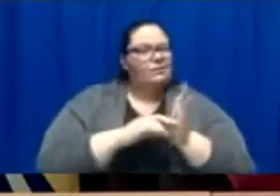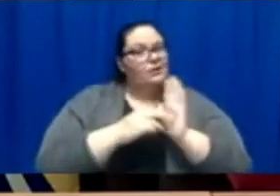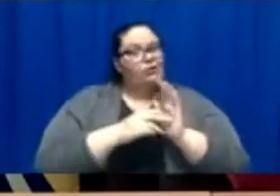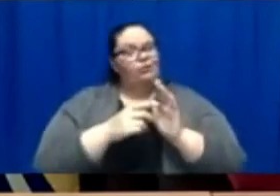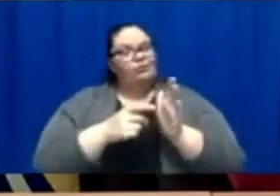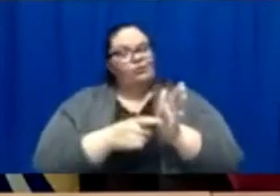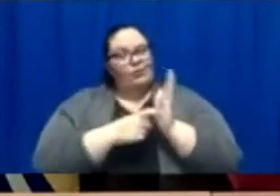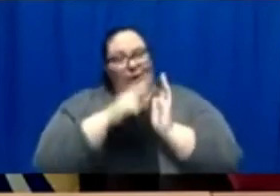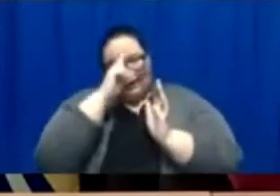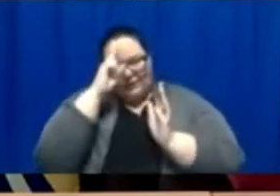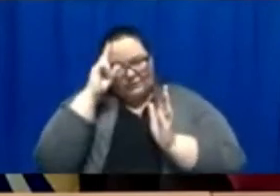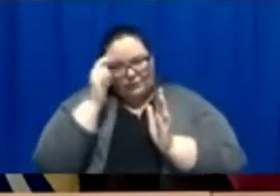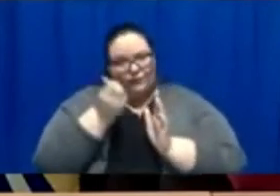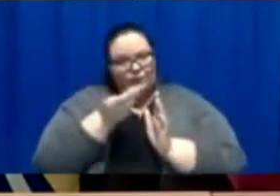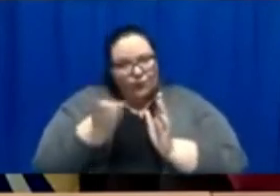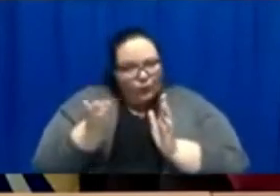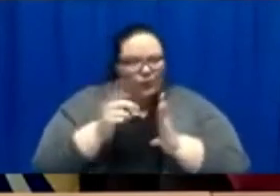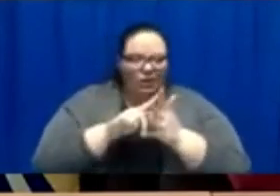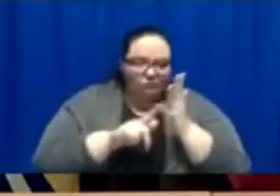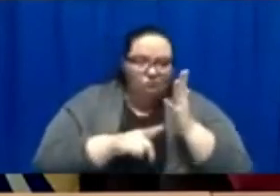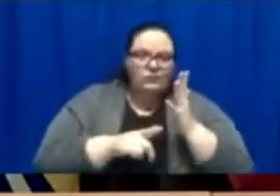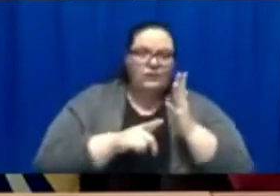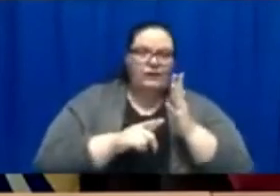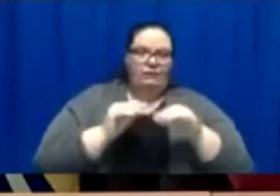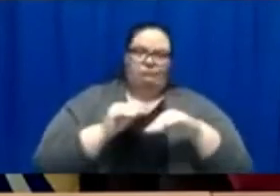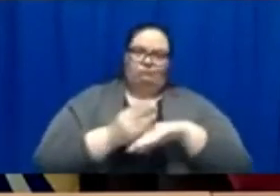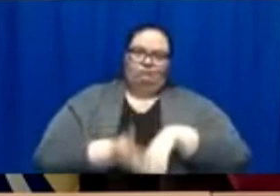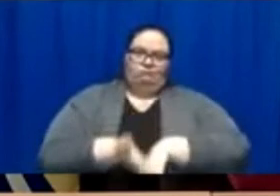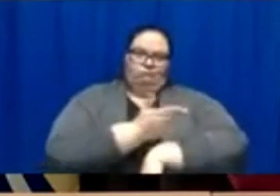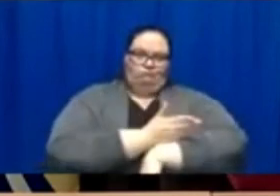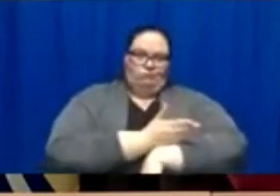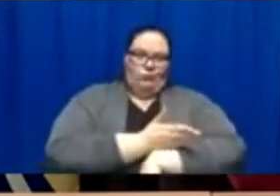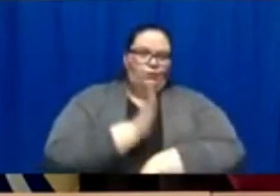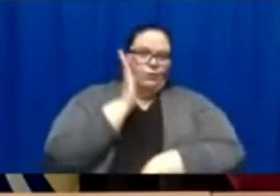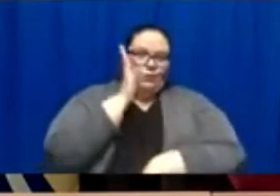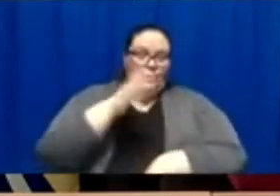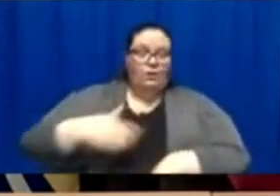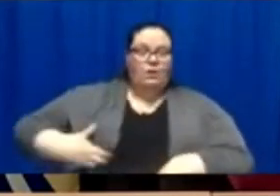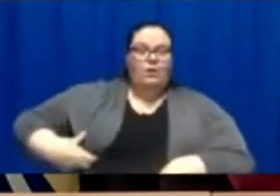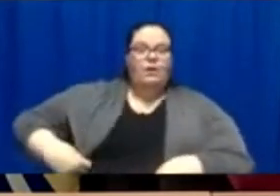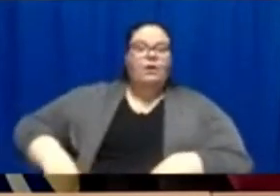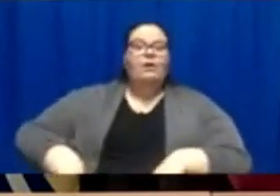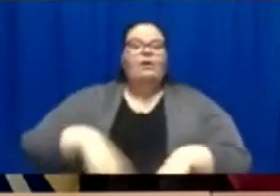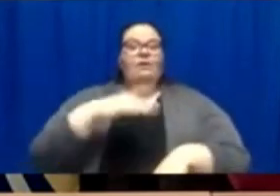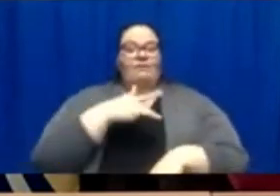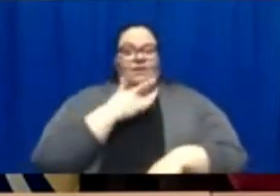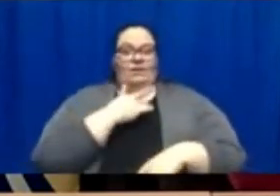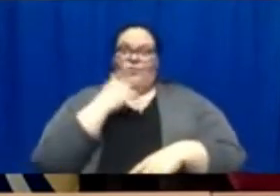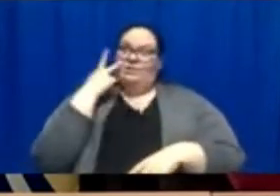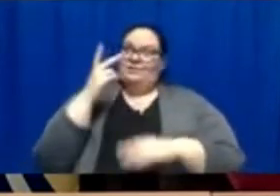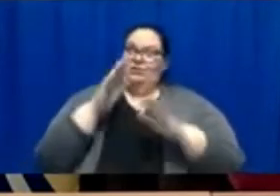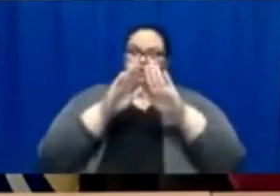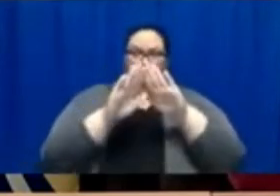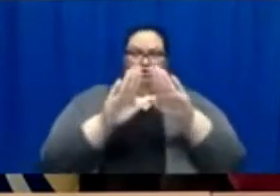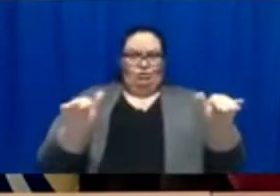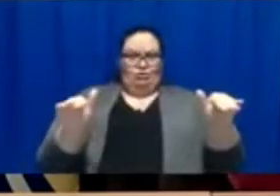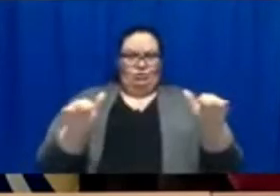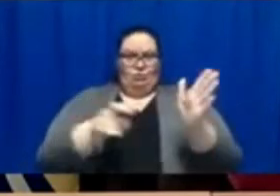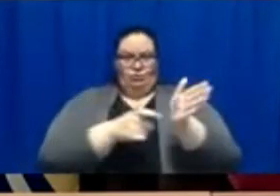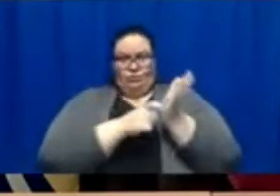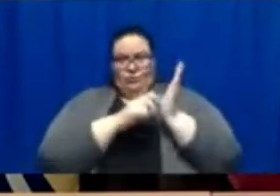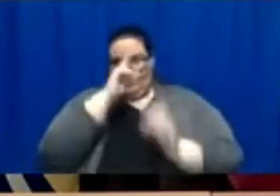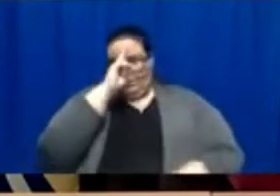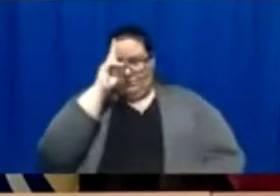number of hospitalizations. And so we would not expect to see a large number of children that would be requiring